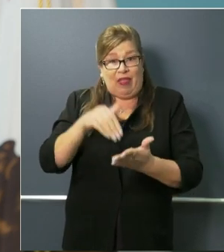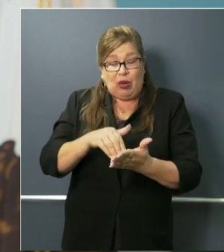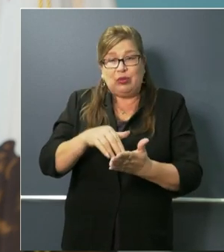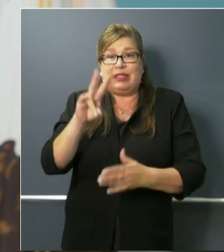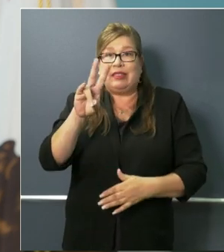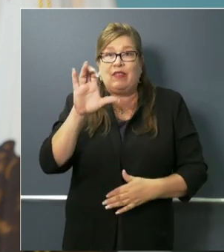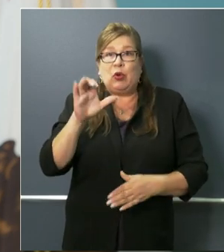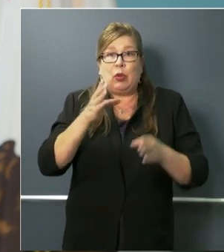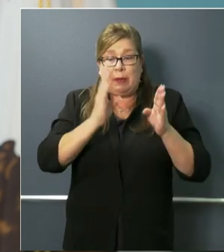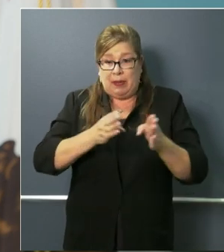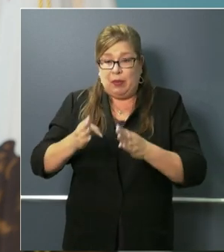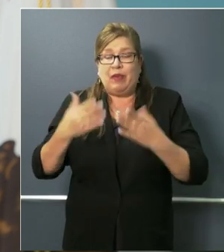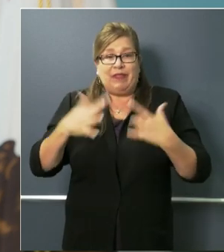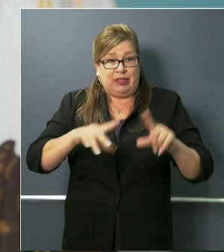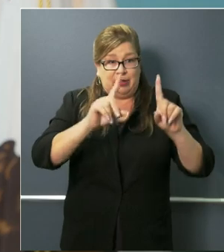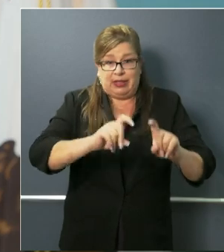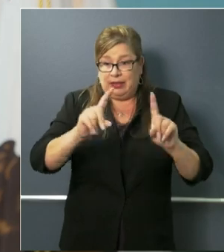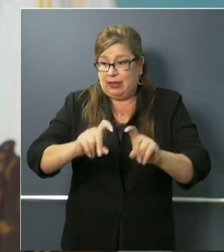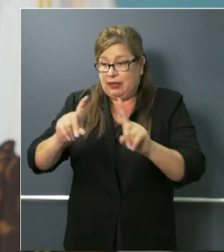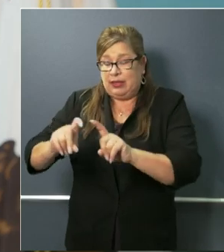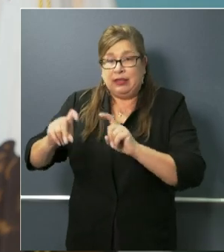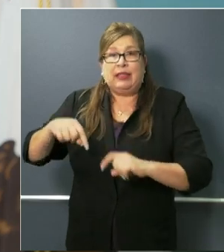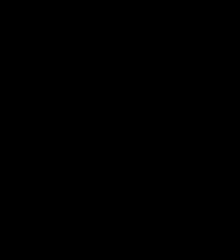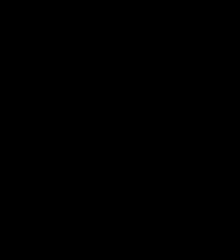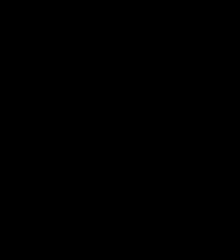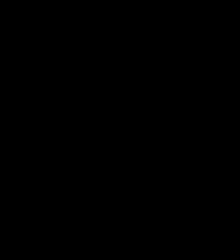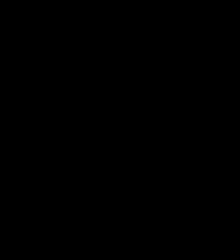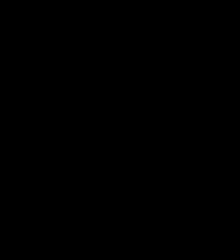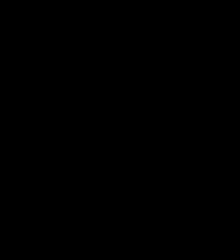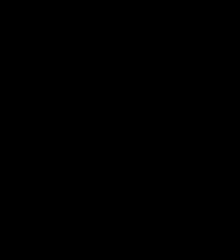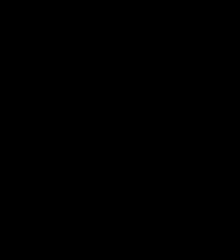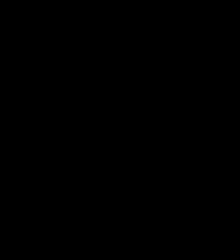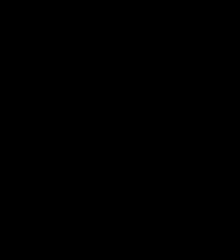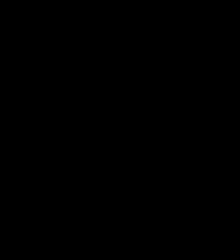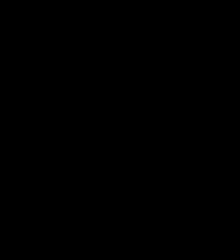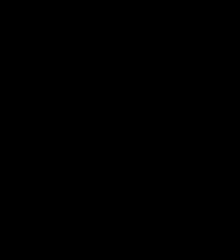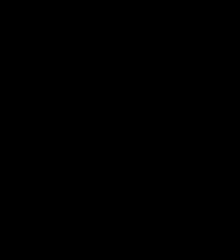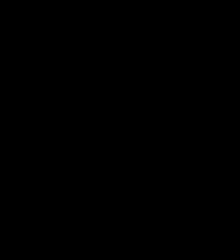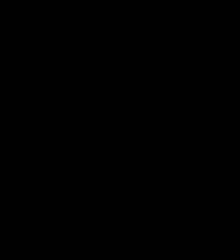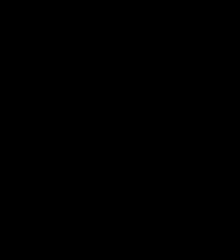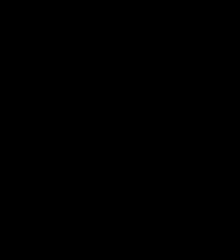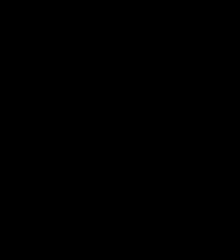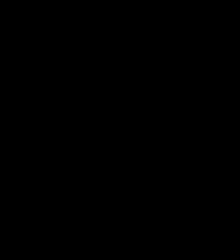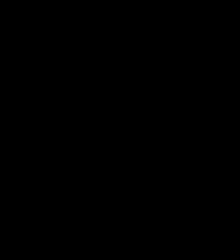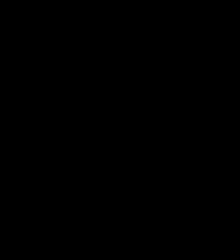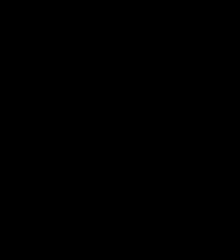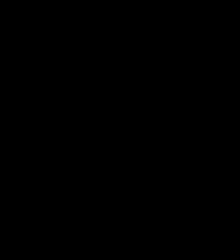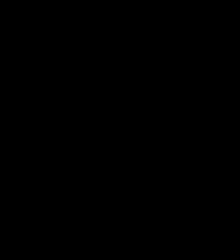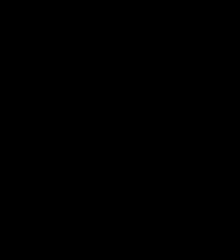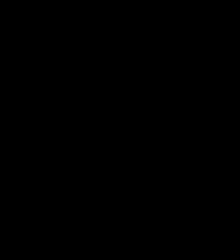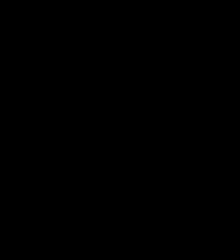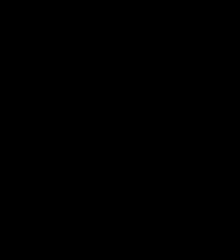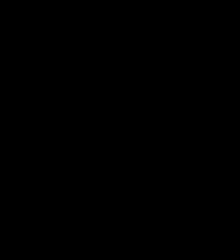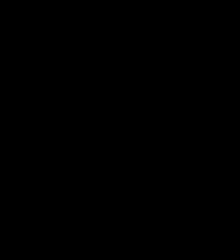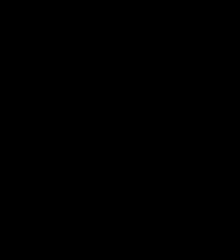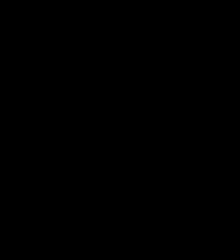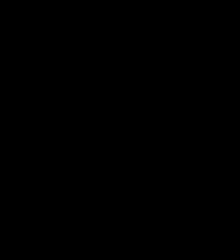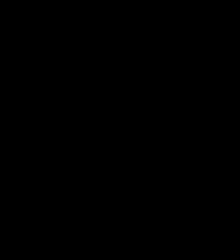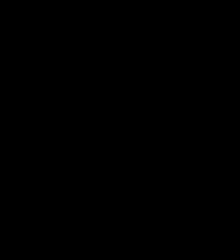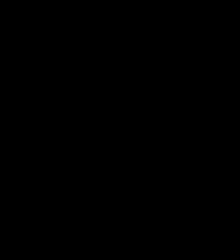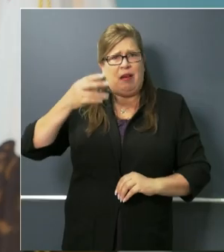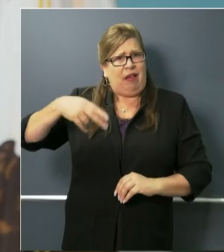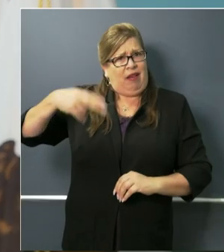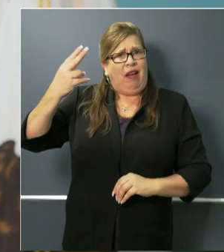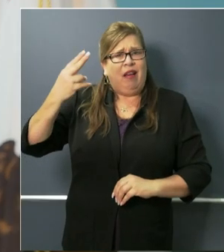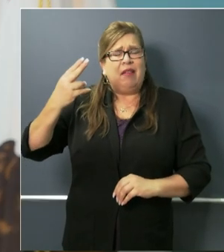people have been tested in the state of California to date. That testing number may sound high to some.